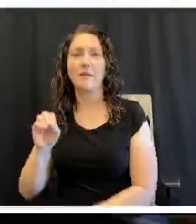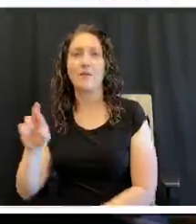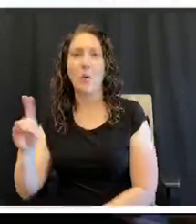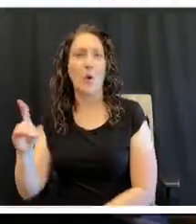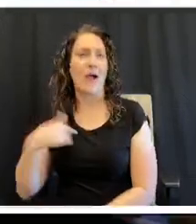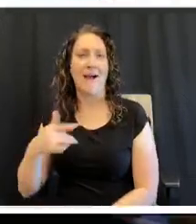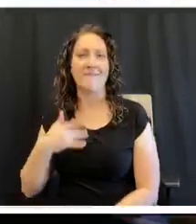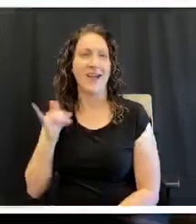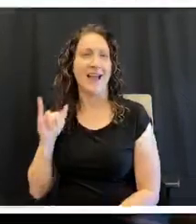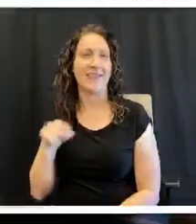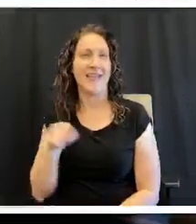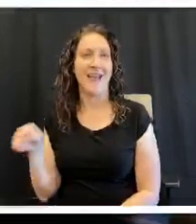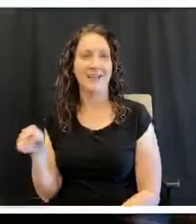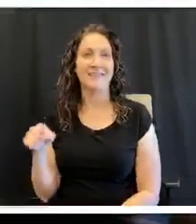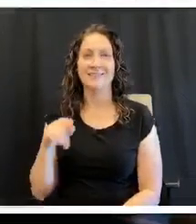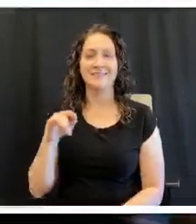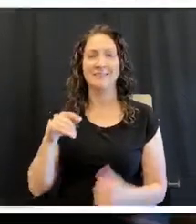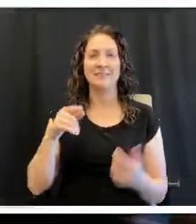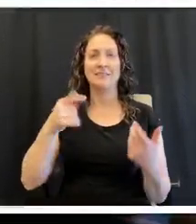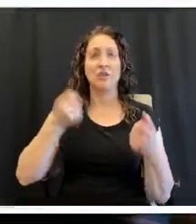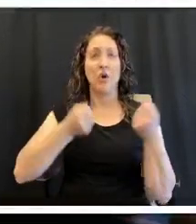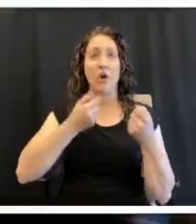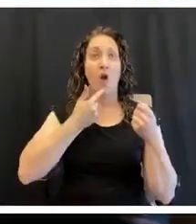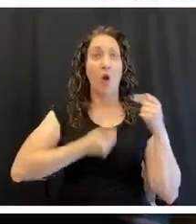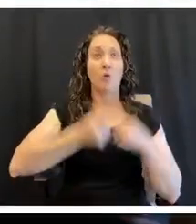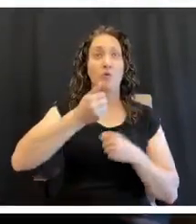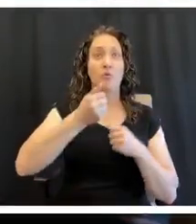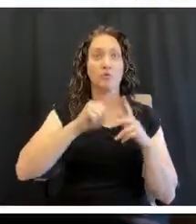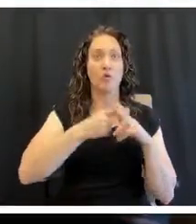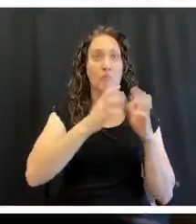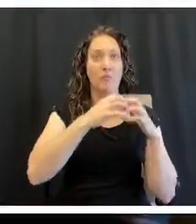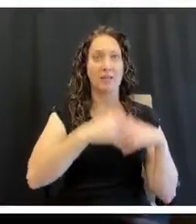apart. Well, that's the way I feel sometimes.